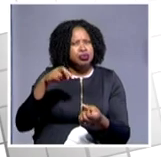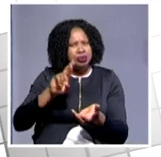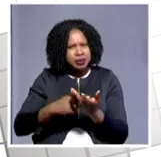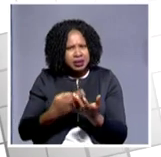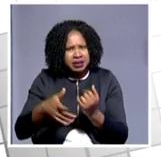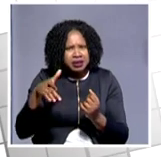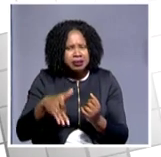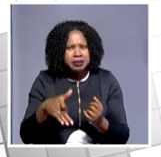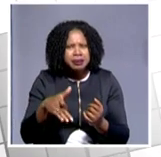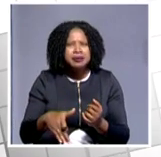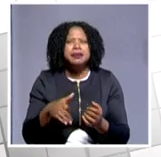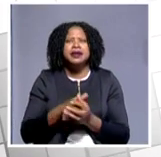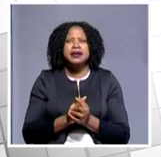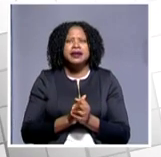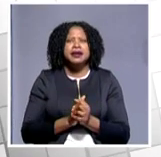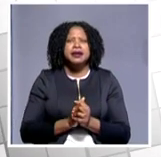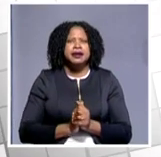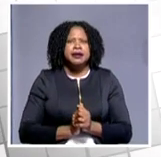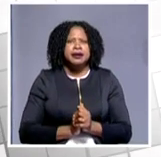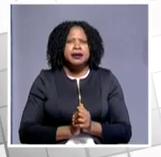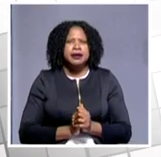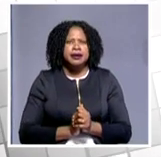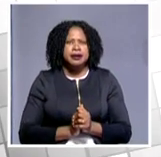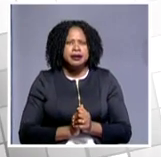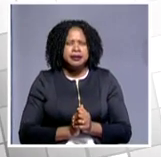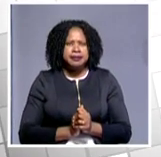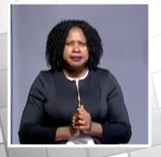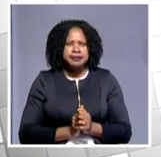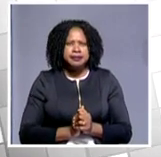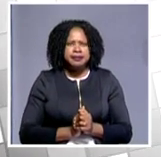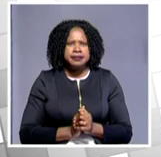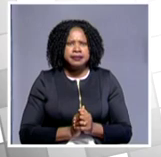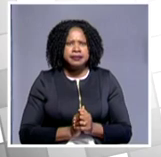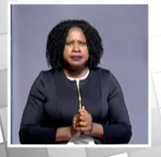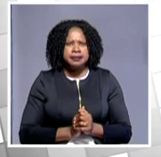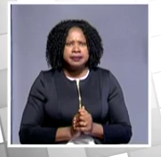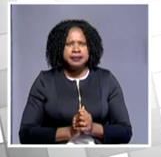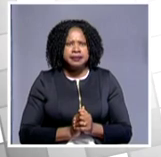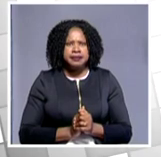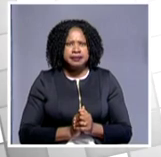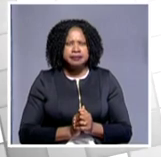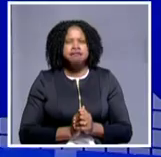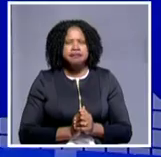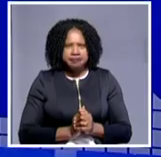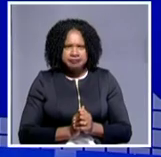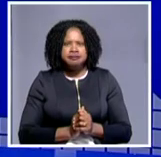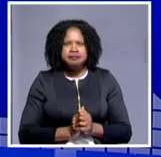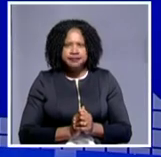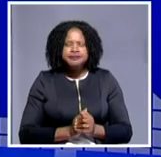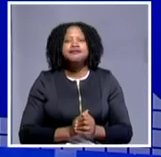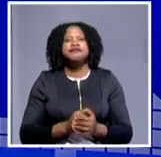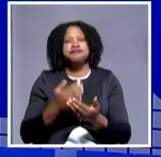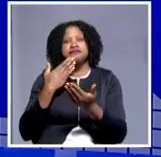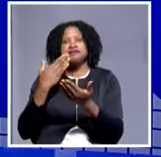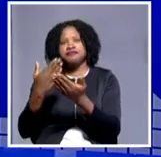We are here to give solidarity to our Zimbabwe brothers on the great loss of the Patriots that have set Africa very well. All right. Mr. McKenney-Rinale, thank